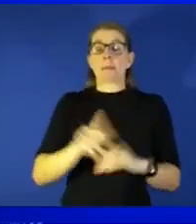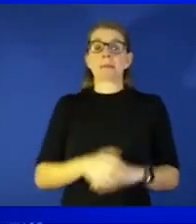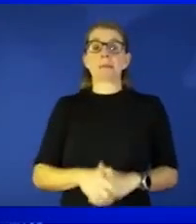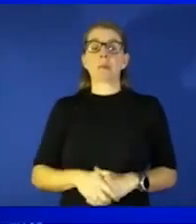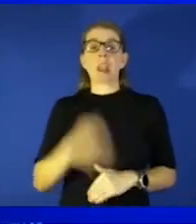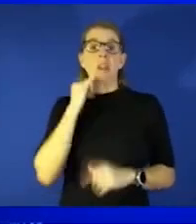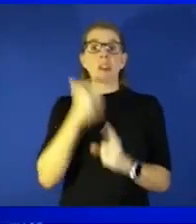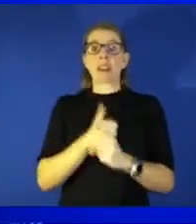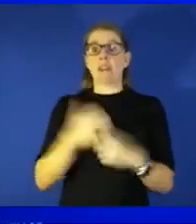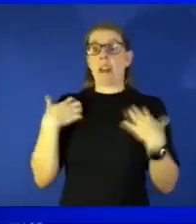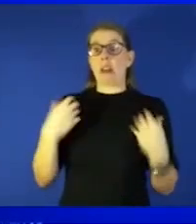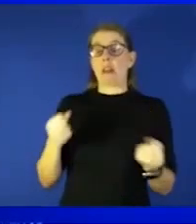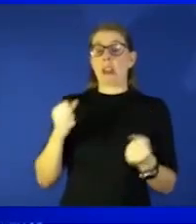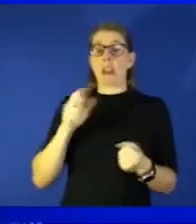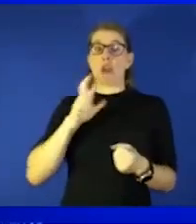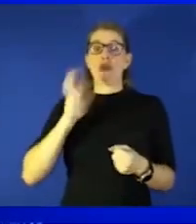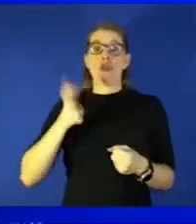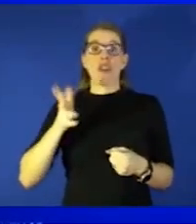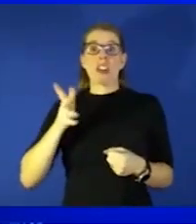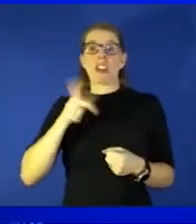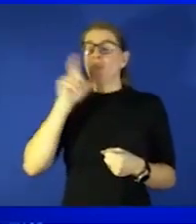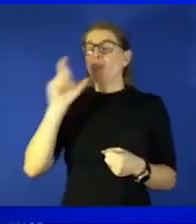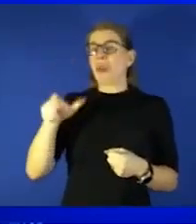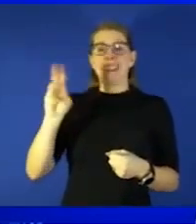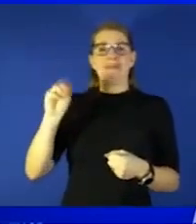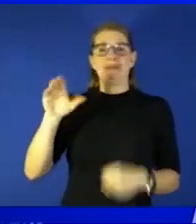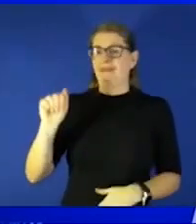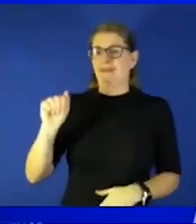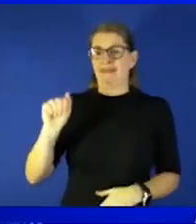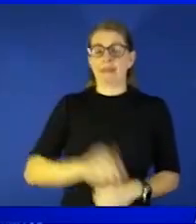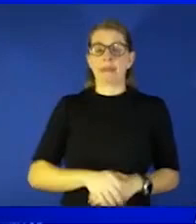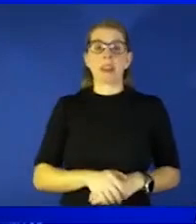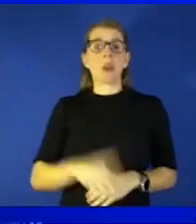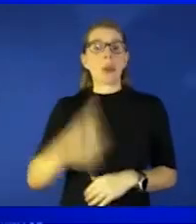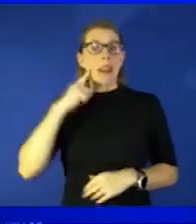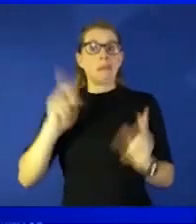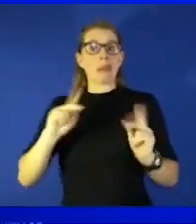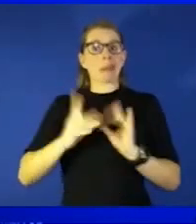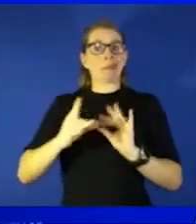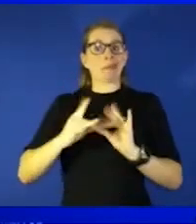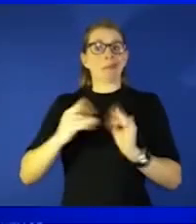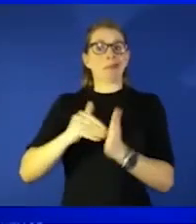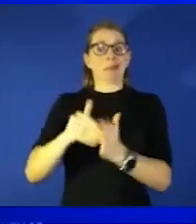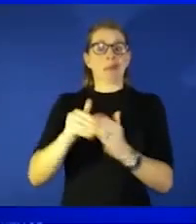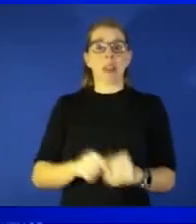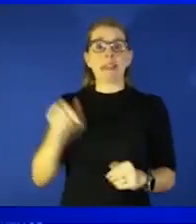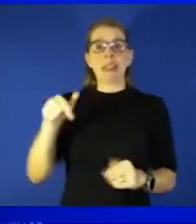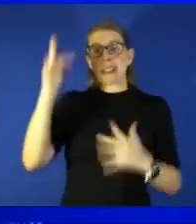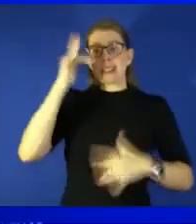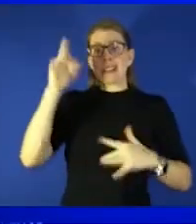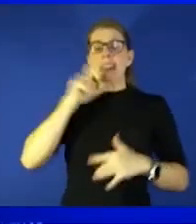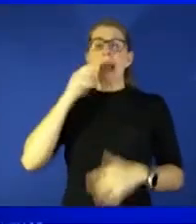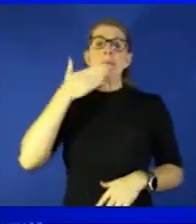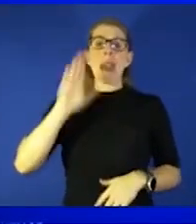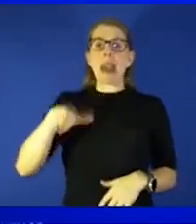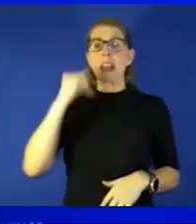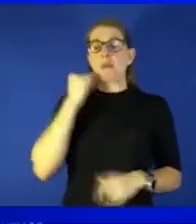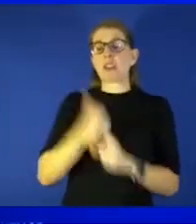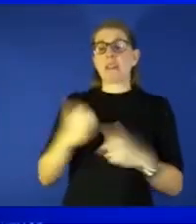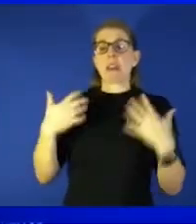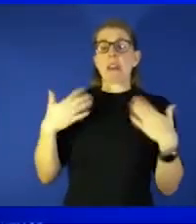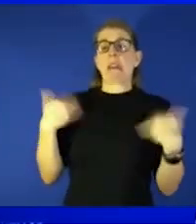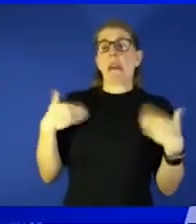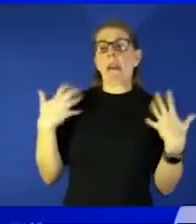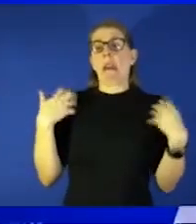and 30 years old you really don't need the monoclonal body and we hear people say this all the time this disease isn't bad if you're young and you're healthy you're going to be fine